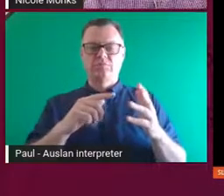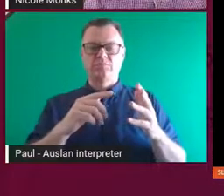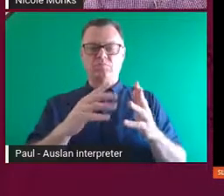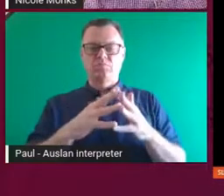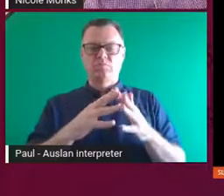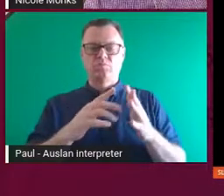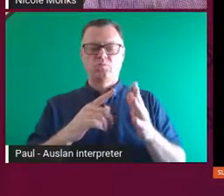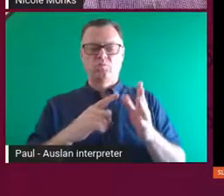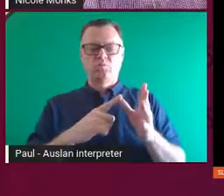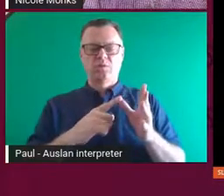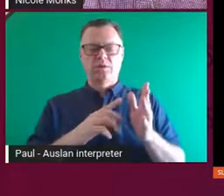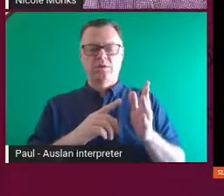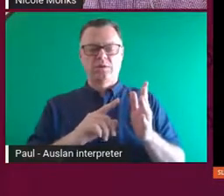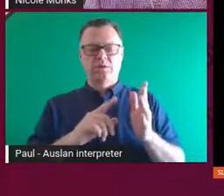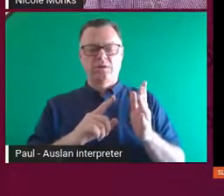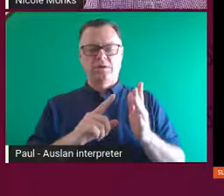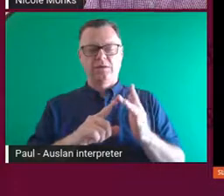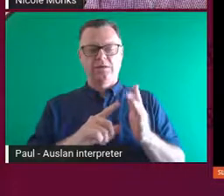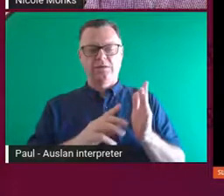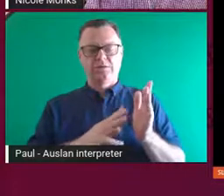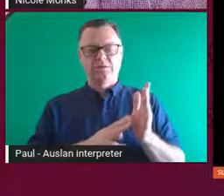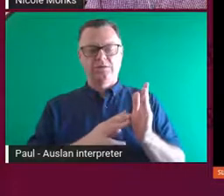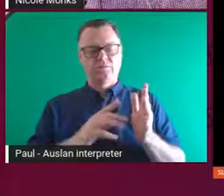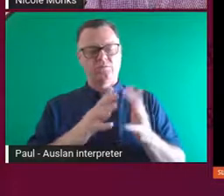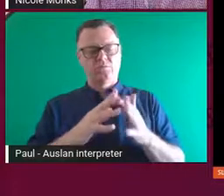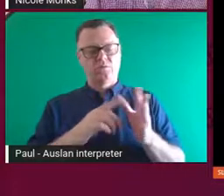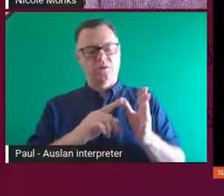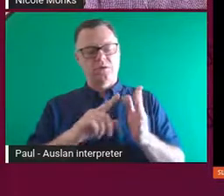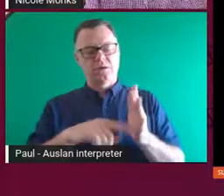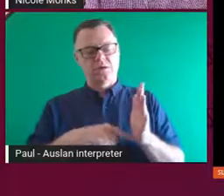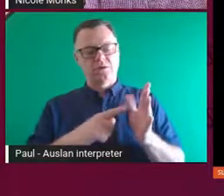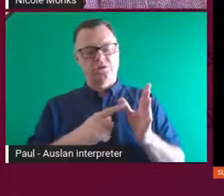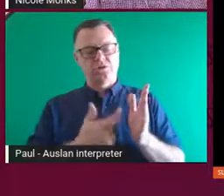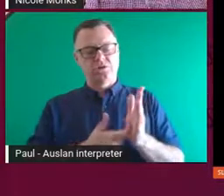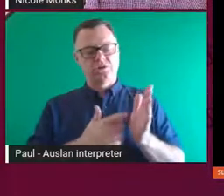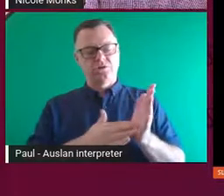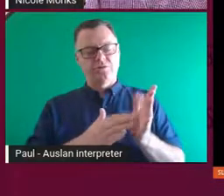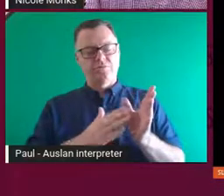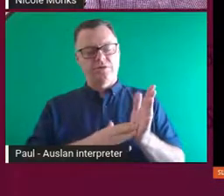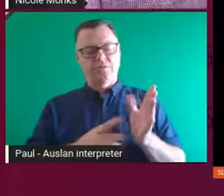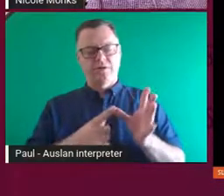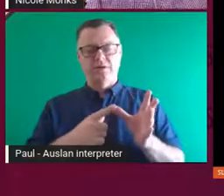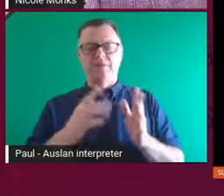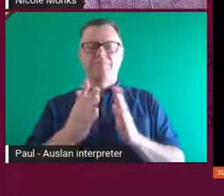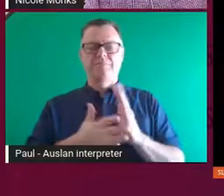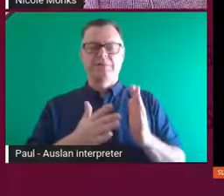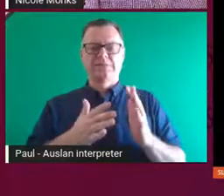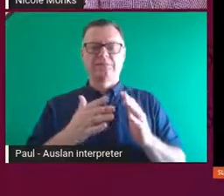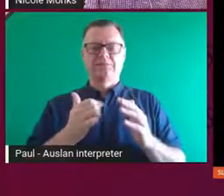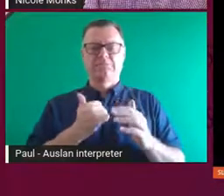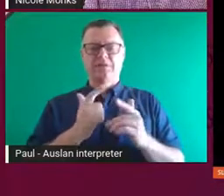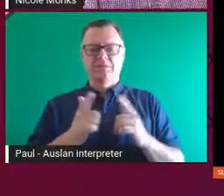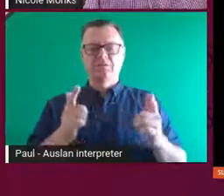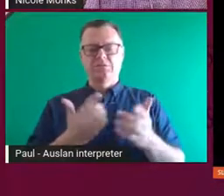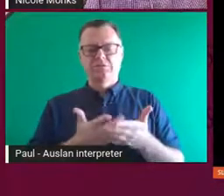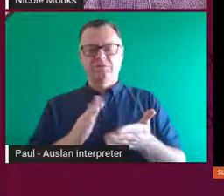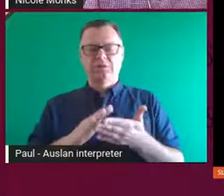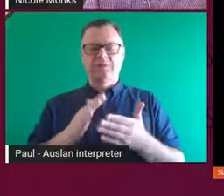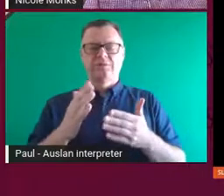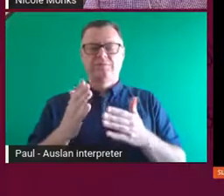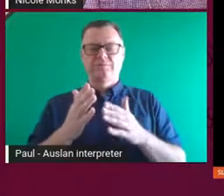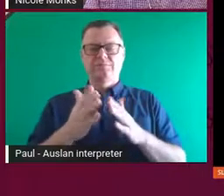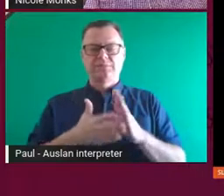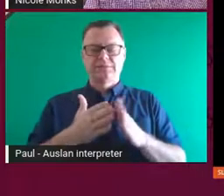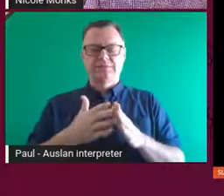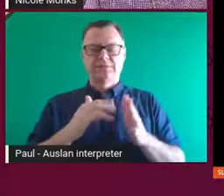So this particular work was an interactive work. It was a work where all of them were actually interactive. They were